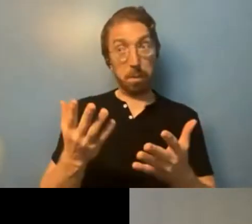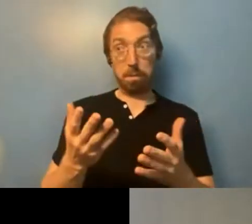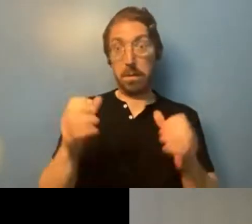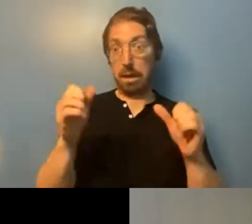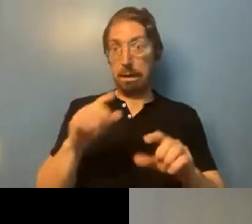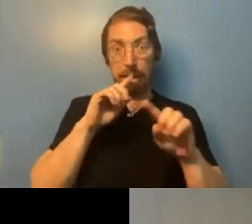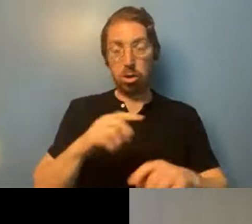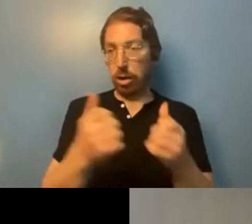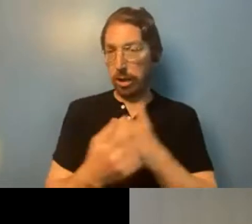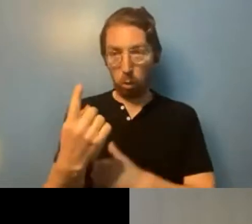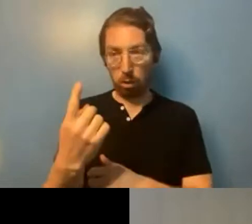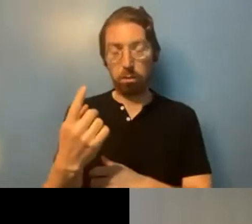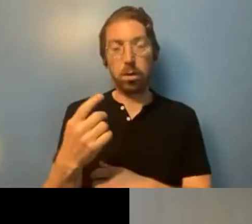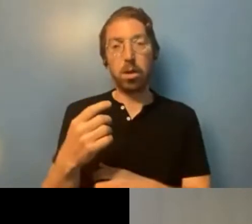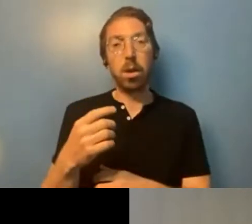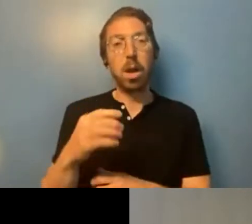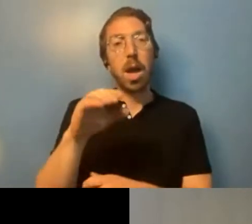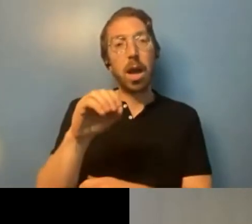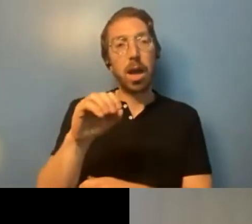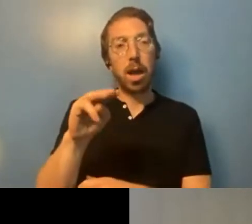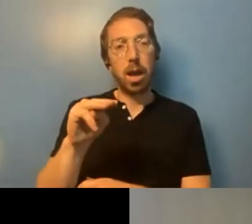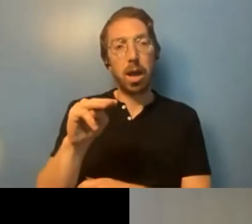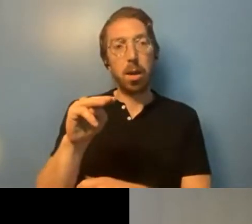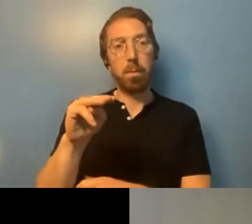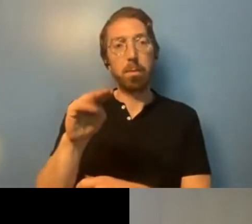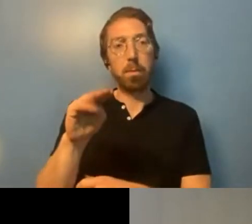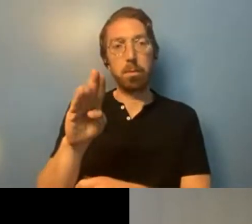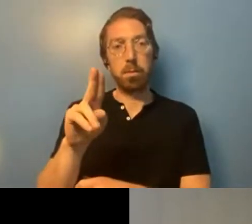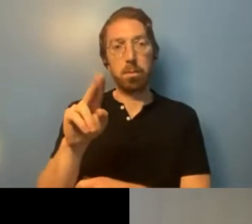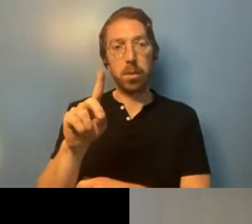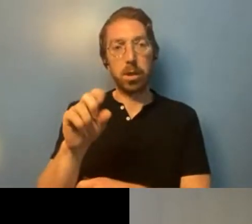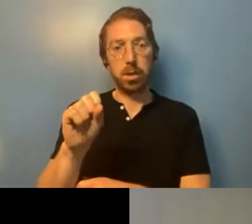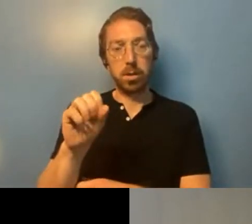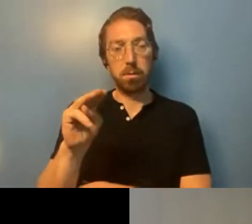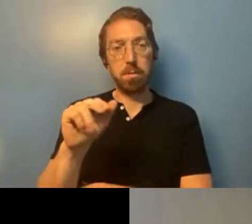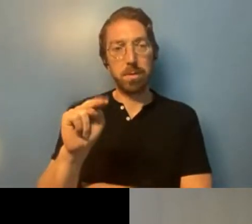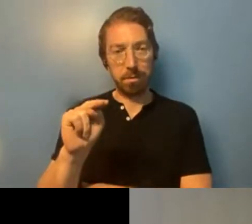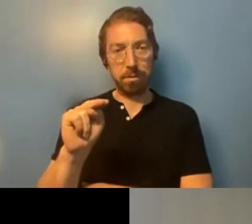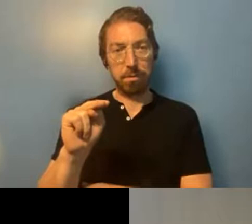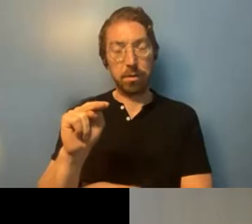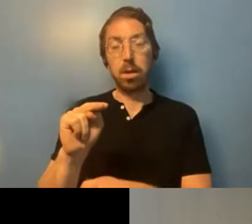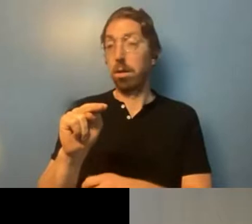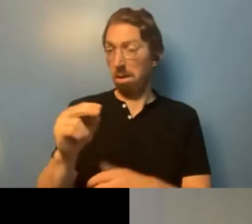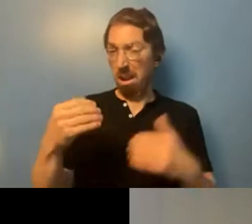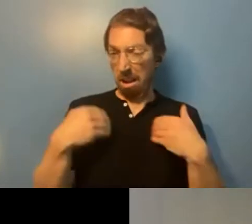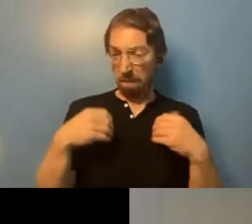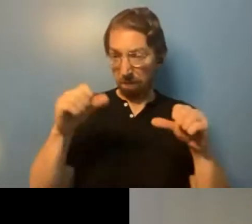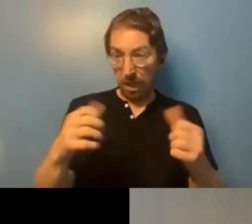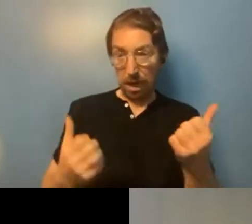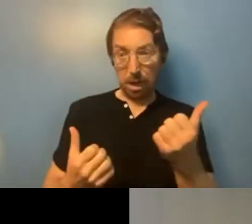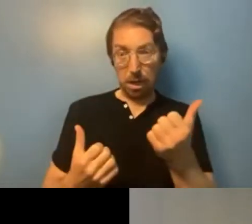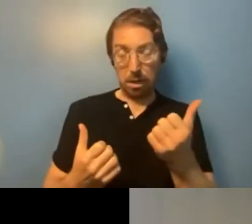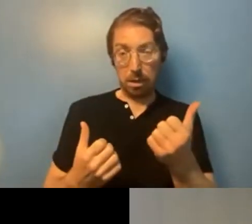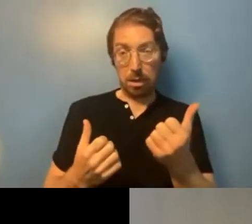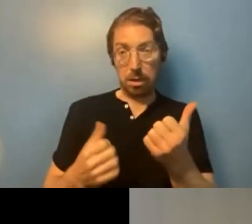ombudsman, uh, that can assist with issues with supportive housing when the agency does